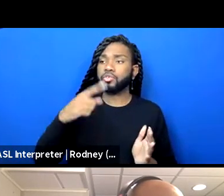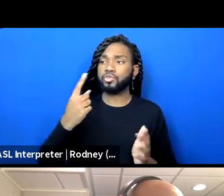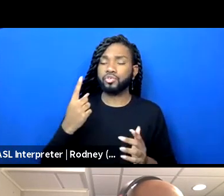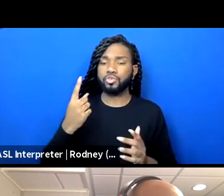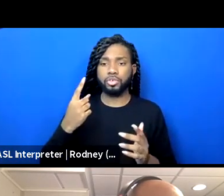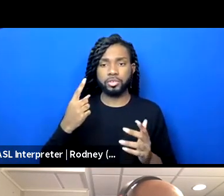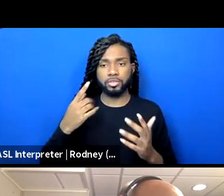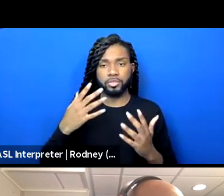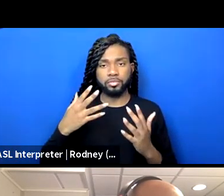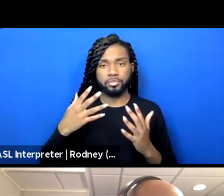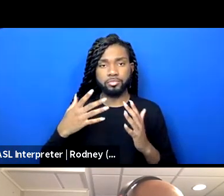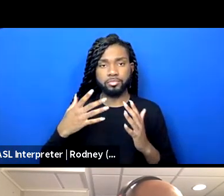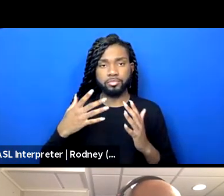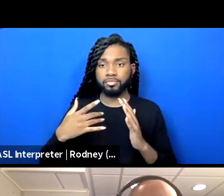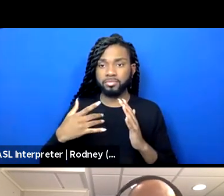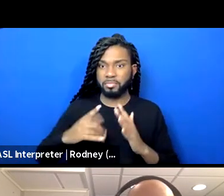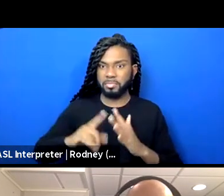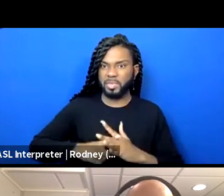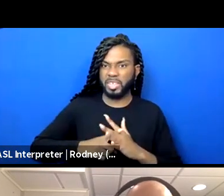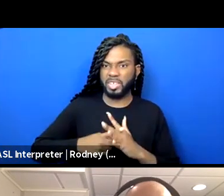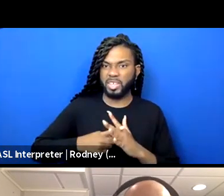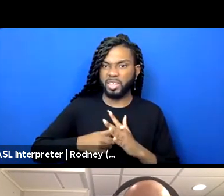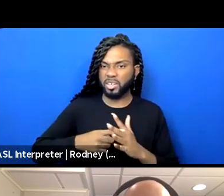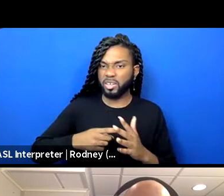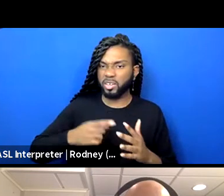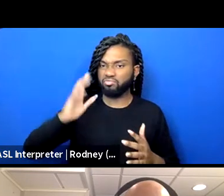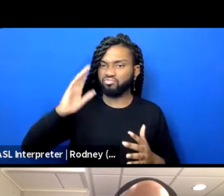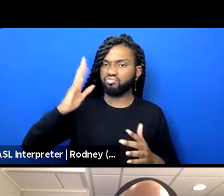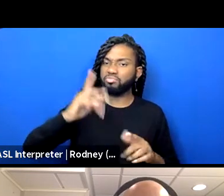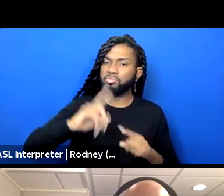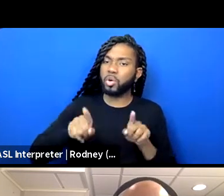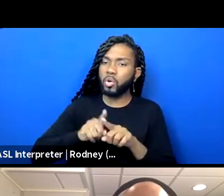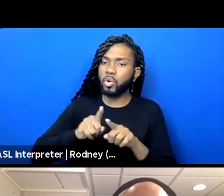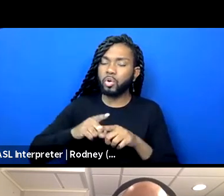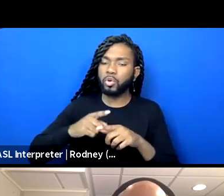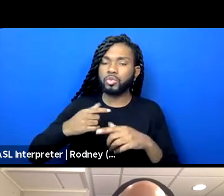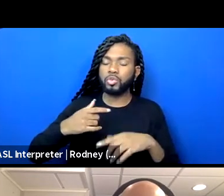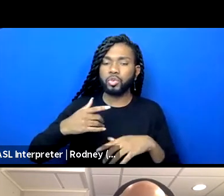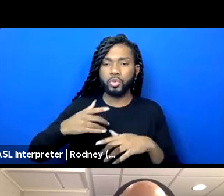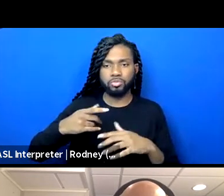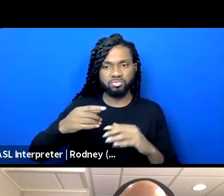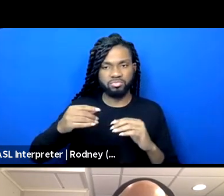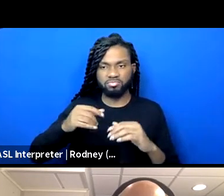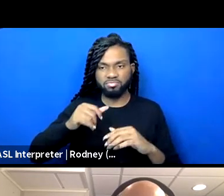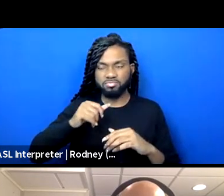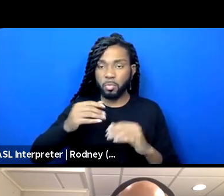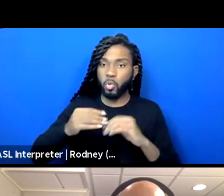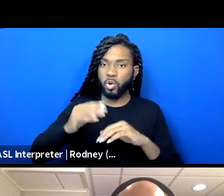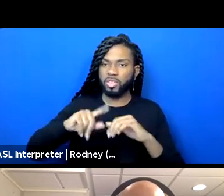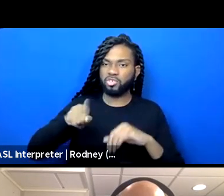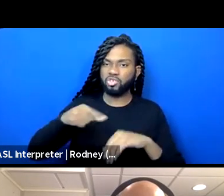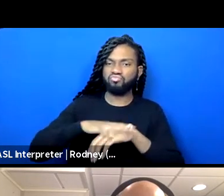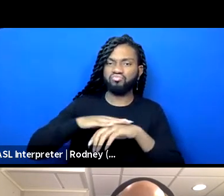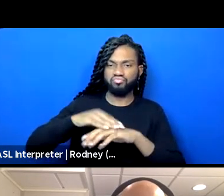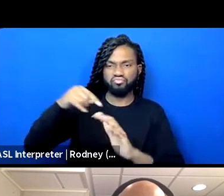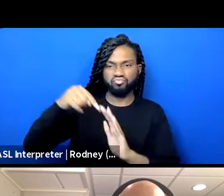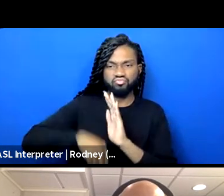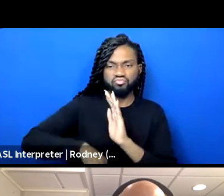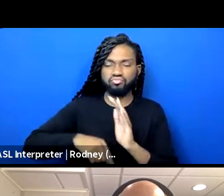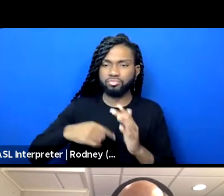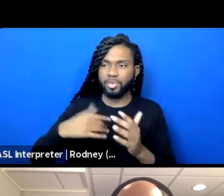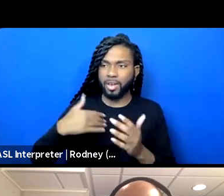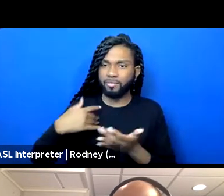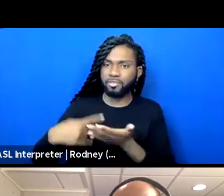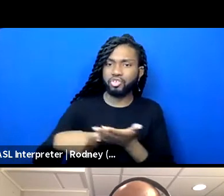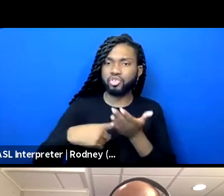know, present at the top but to actually go deeper, to really invoke a nationwide conversation that doesn't stop with just